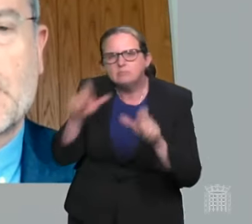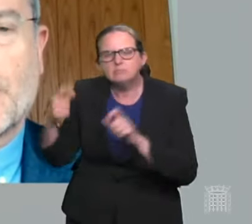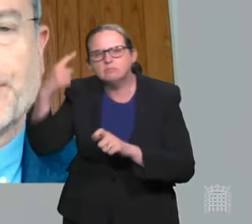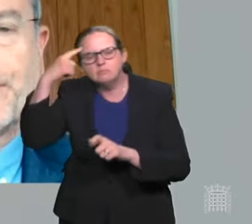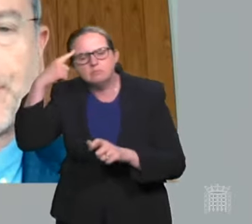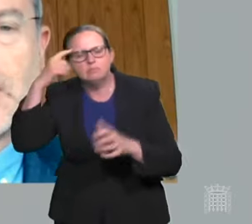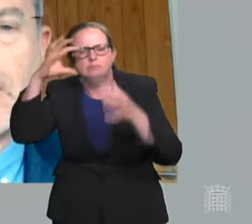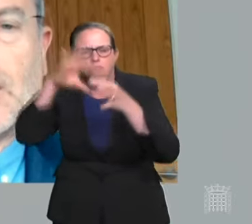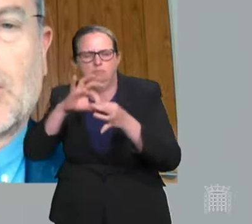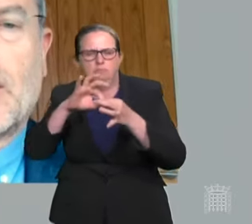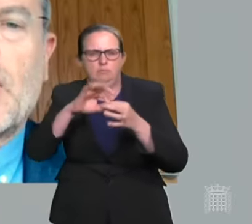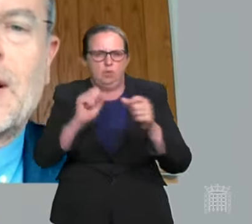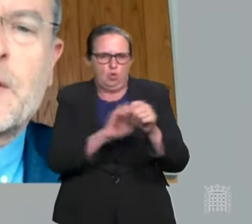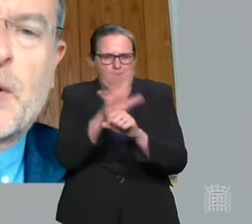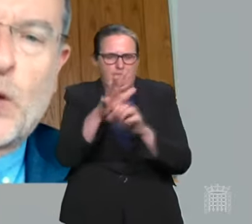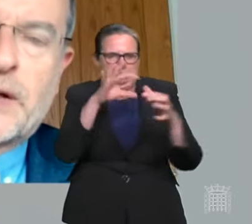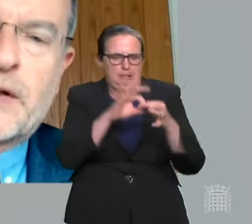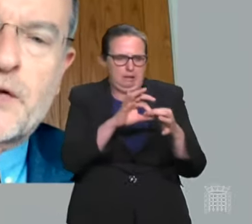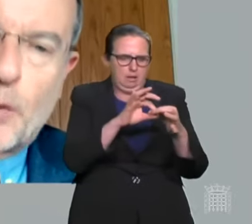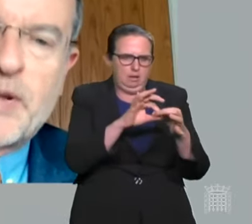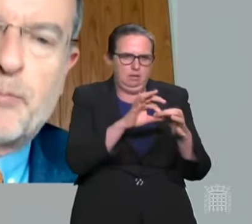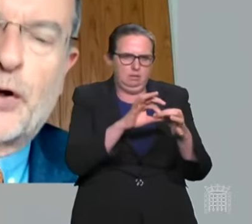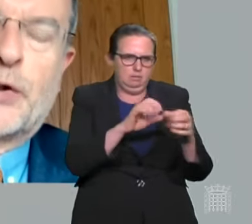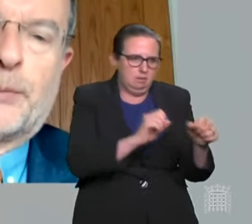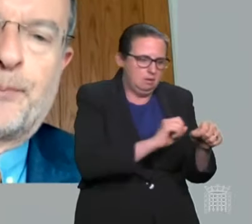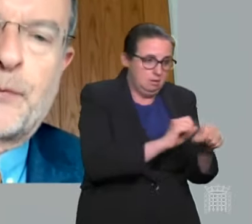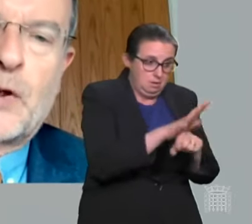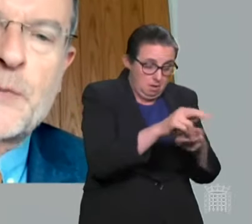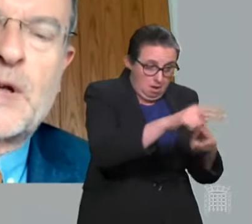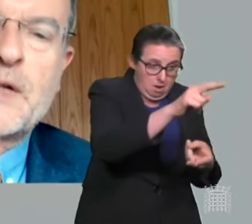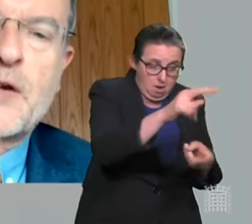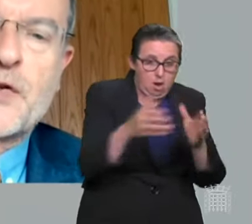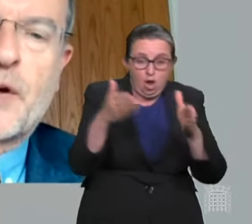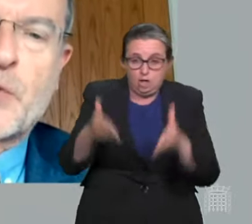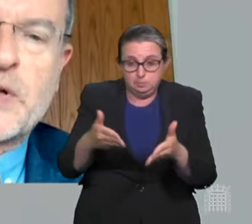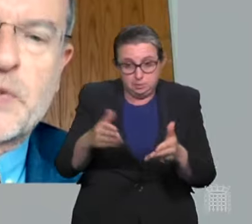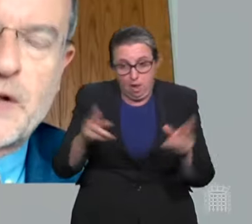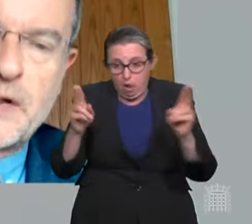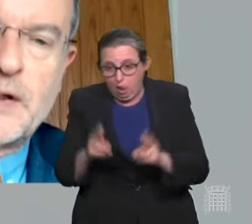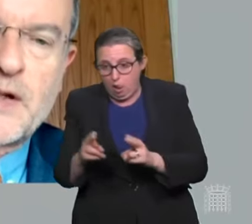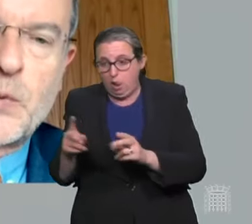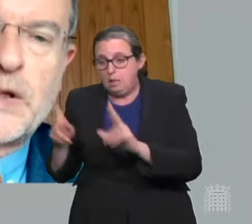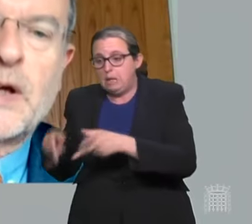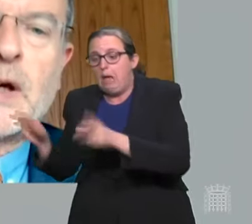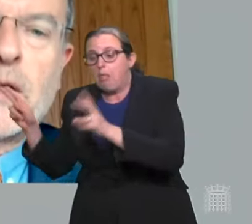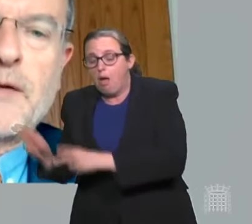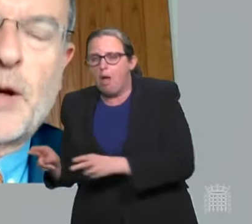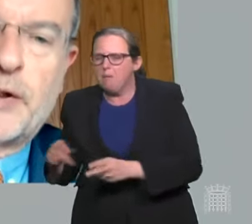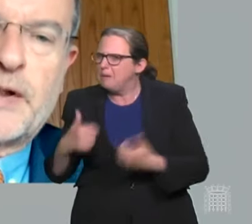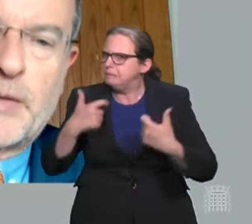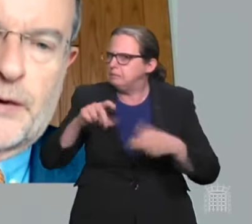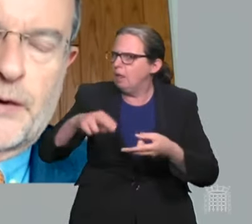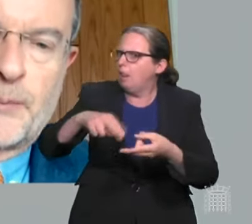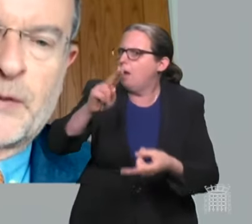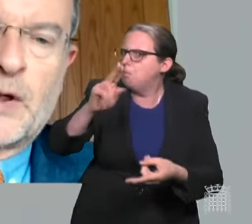hospitalisation. Although the link has been weakened, it's not been broken. Hospitalisations are up 20% in the last week. They've